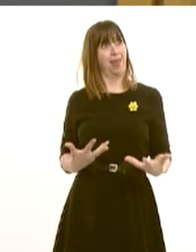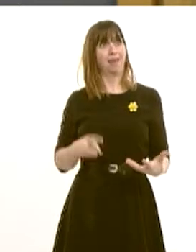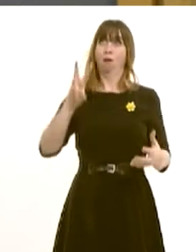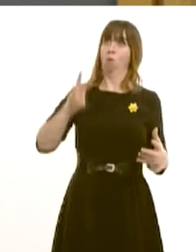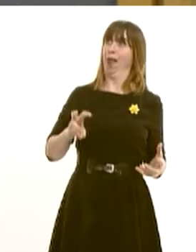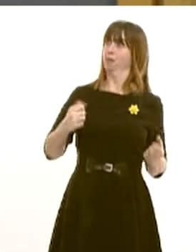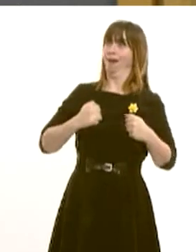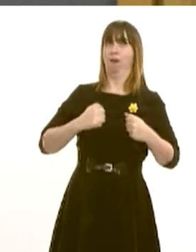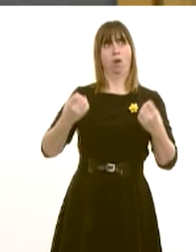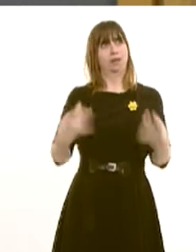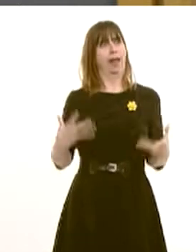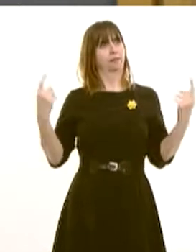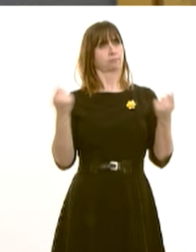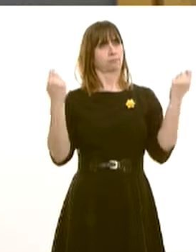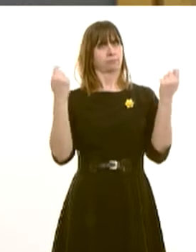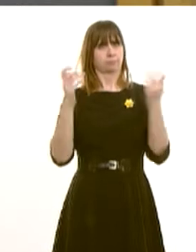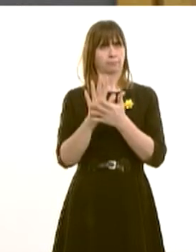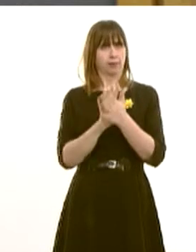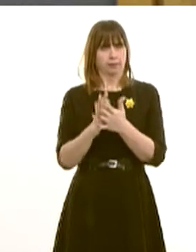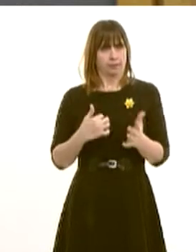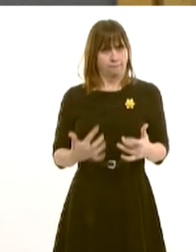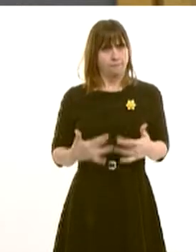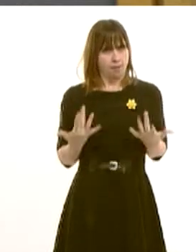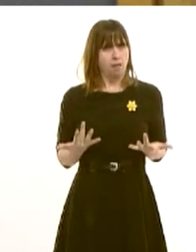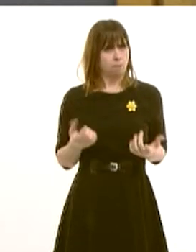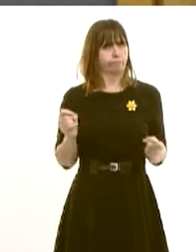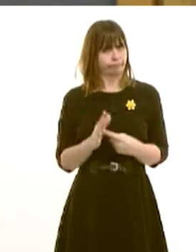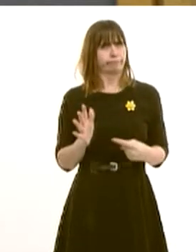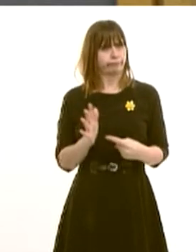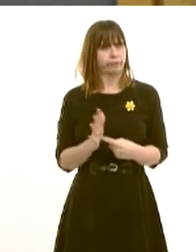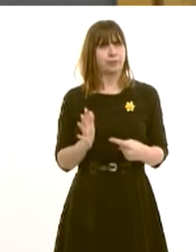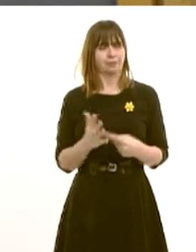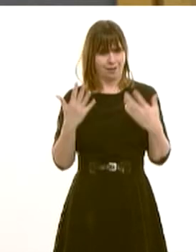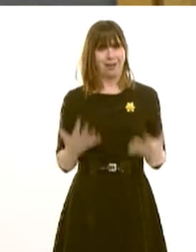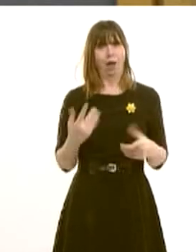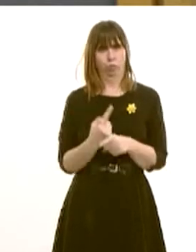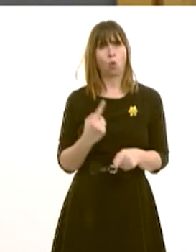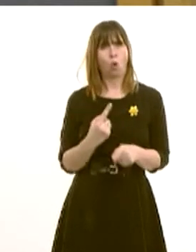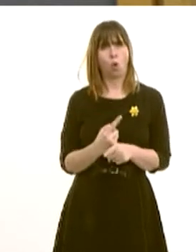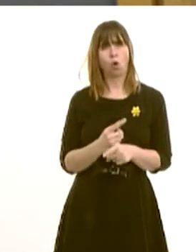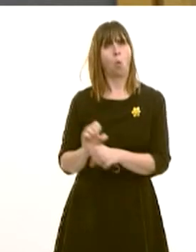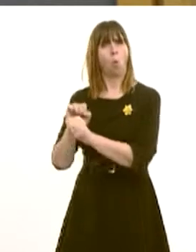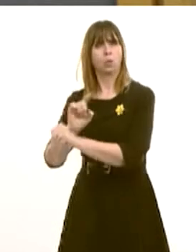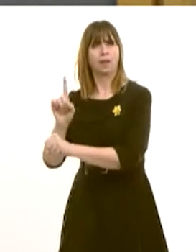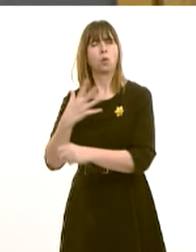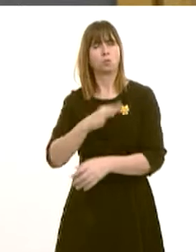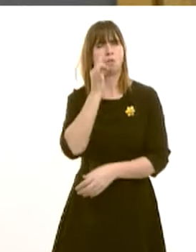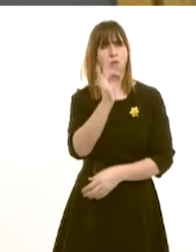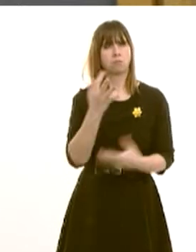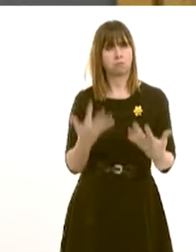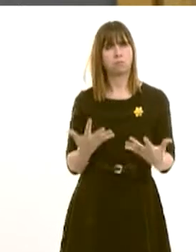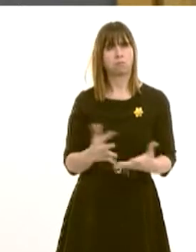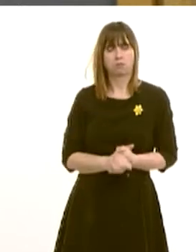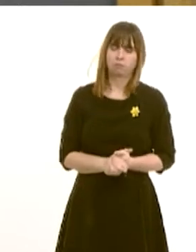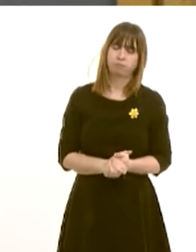this week, I think it's important to focus on the matter fully now. The Secretary of State for Wales has decided